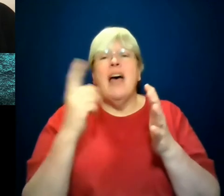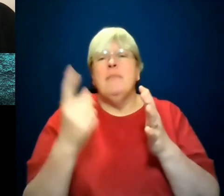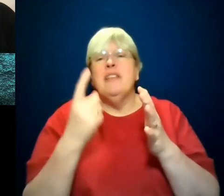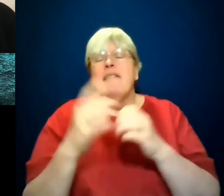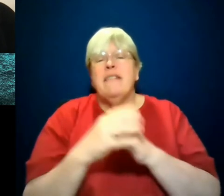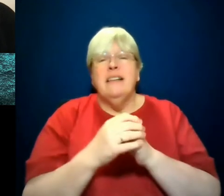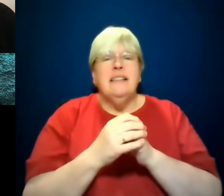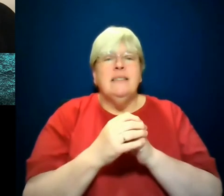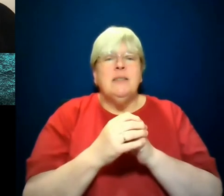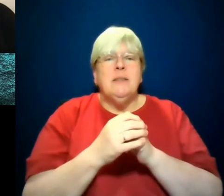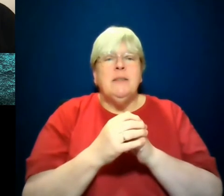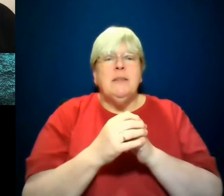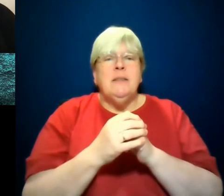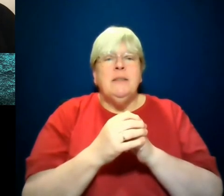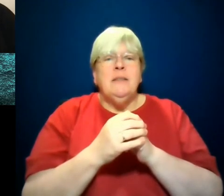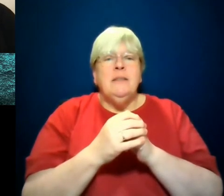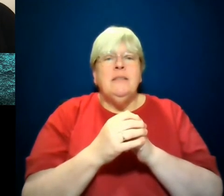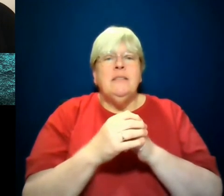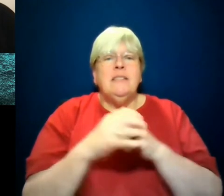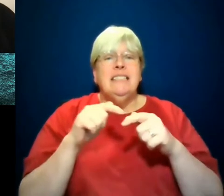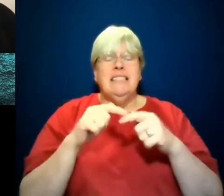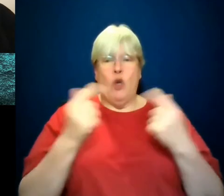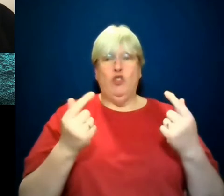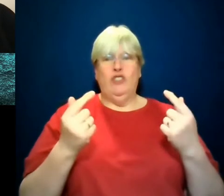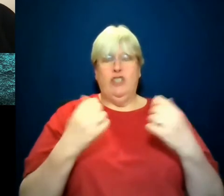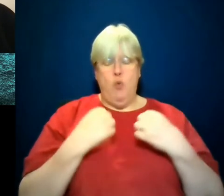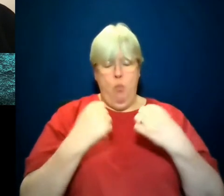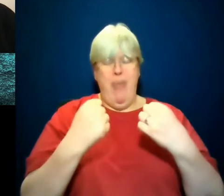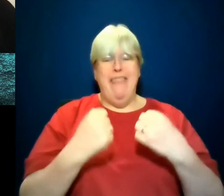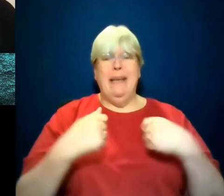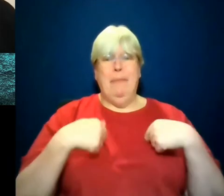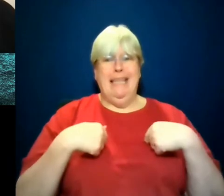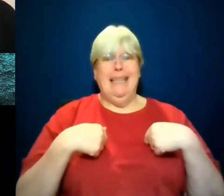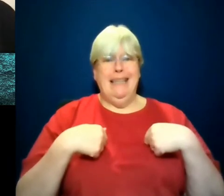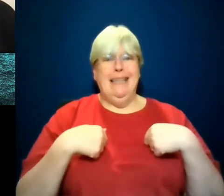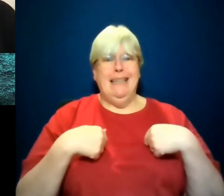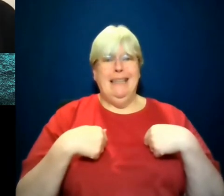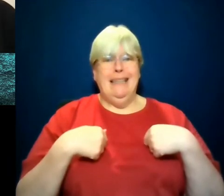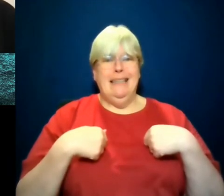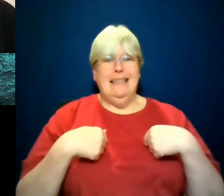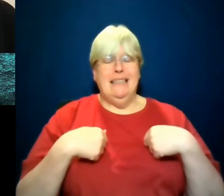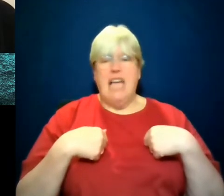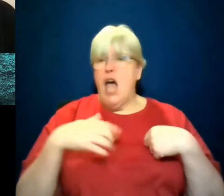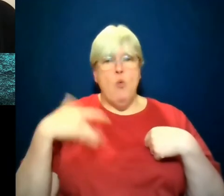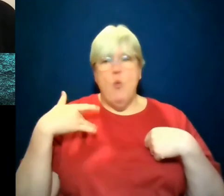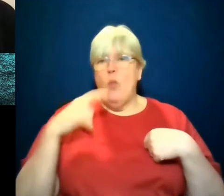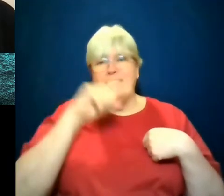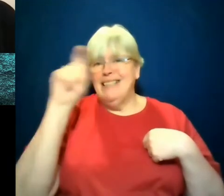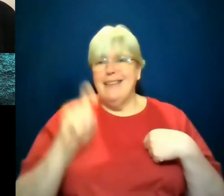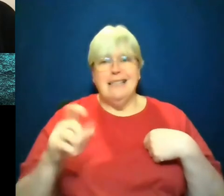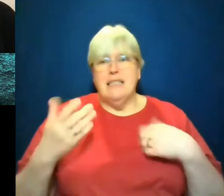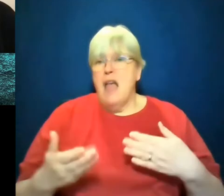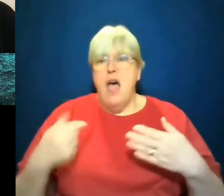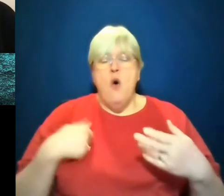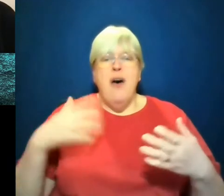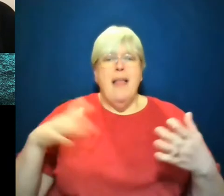contradiction within myself, meaning I, I don't live in Texas anymore. But my